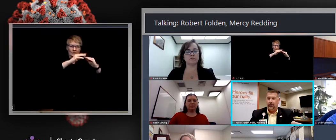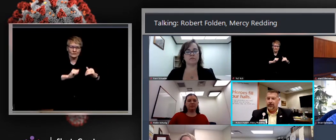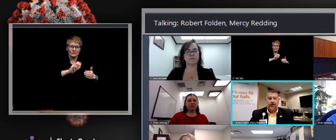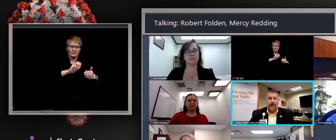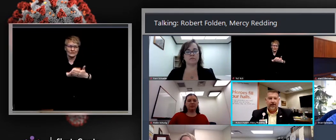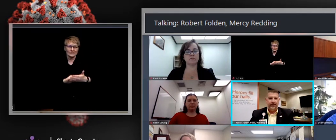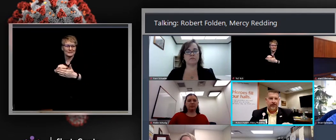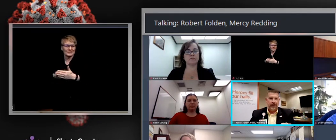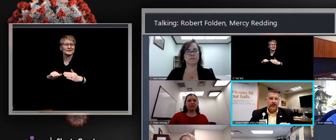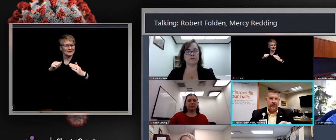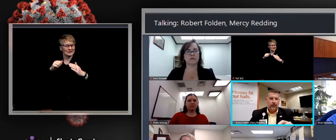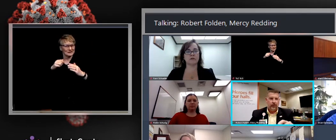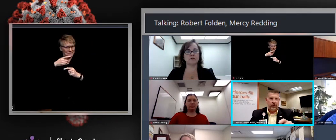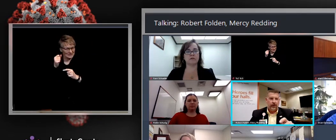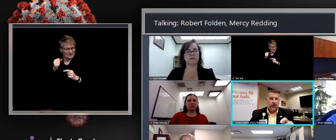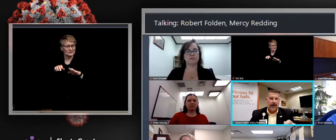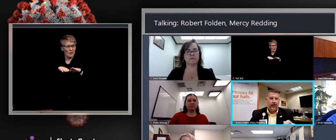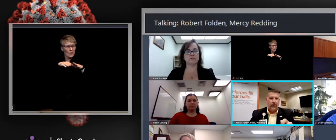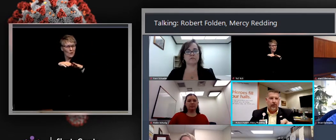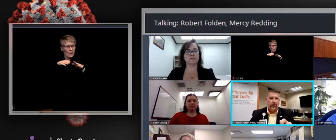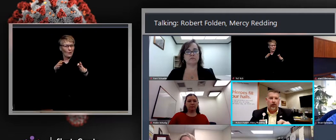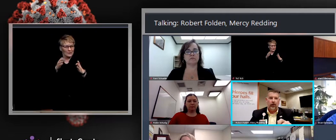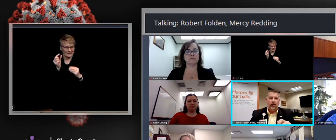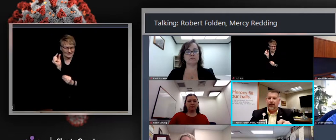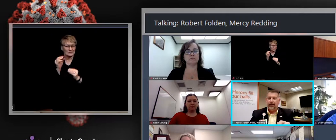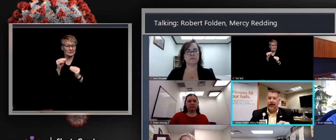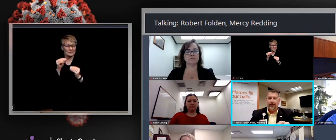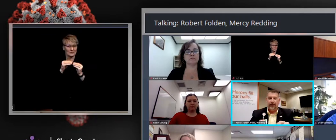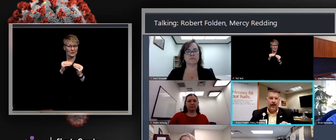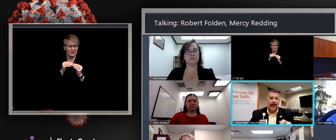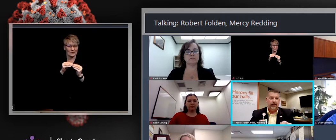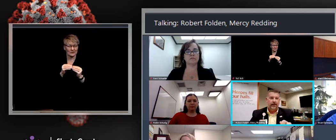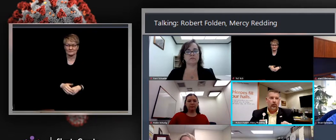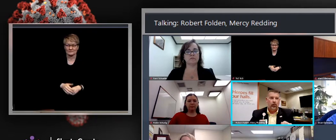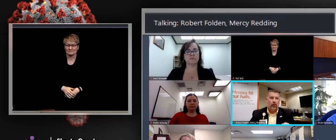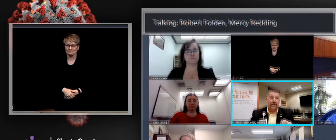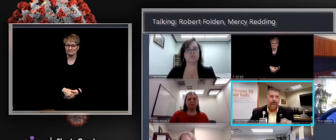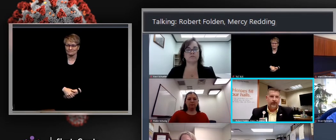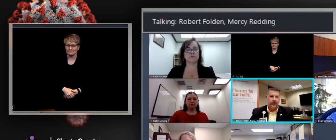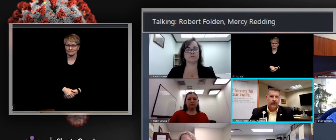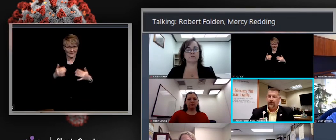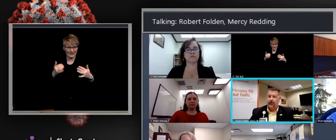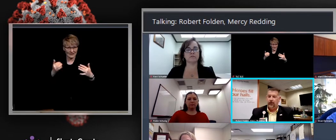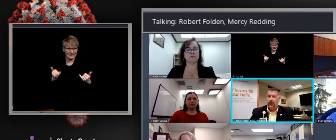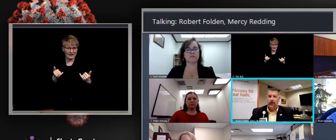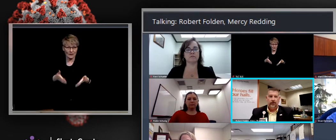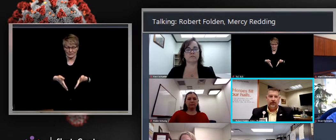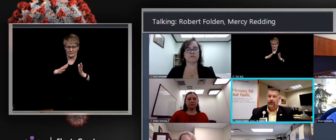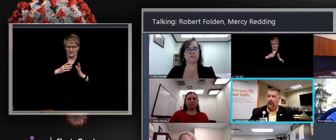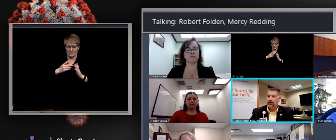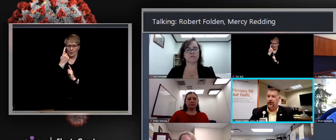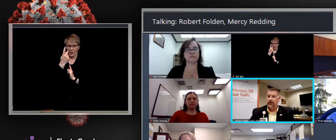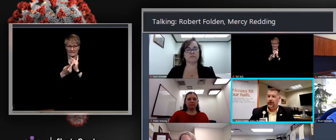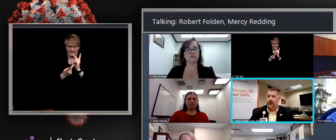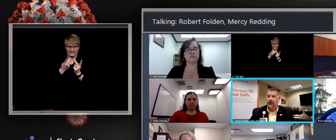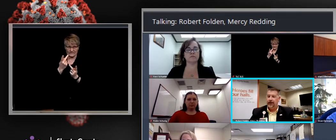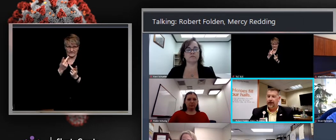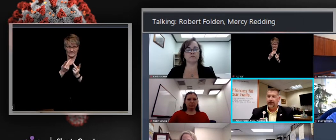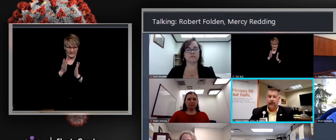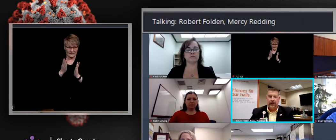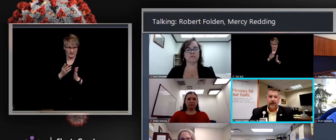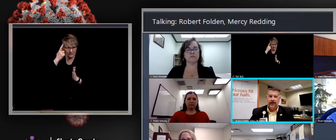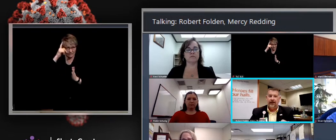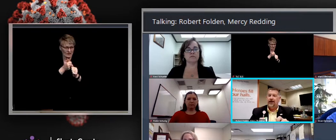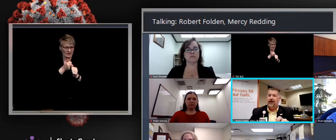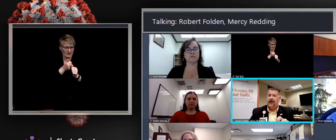that, we talked about visitation. We're now at a point where we're allowing at least one visitor for folks who are